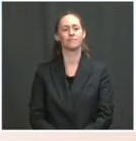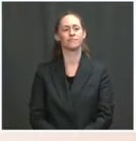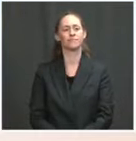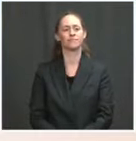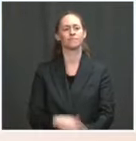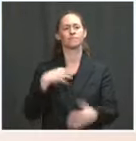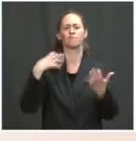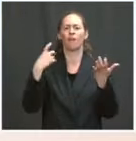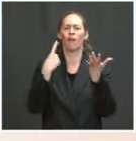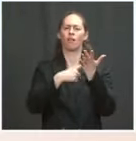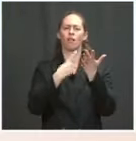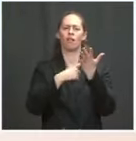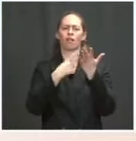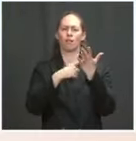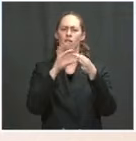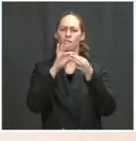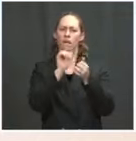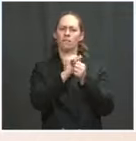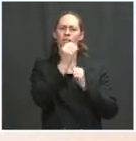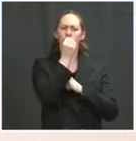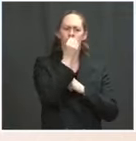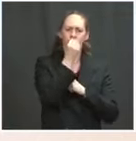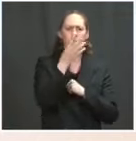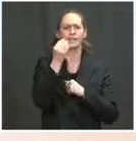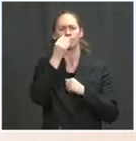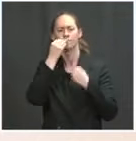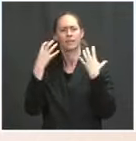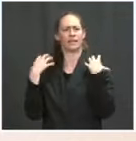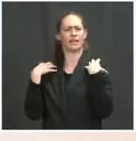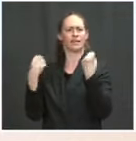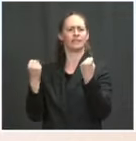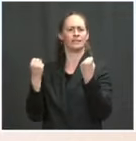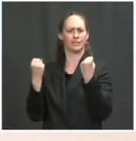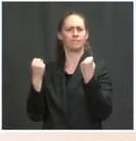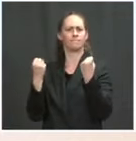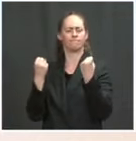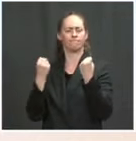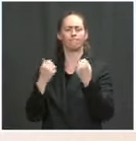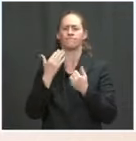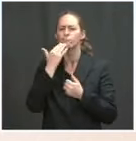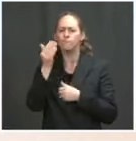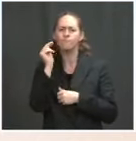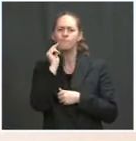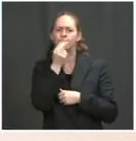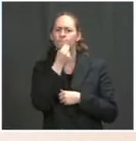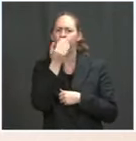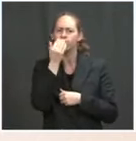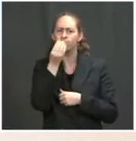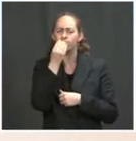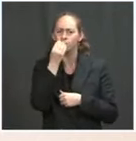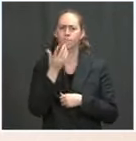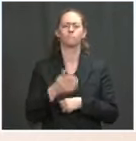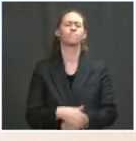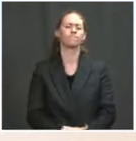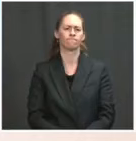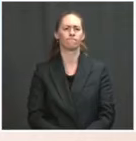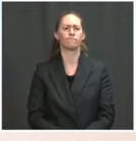security, and you may think that that is just about food and nutrition security, but in fact, it's about a lot more than that.